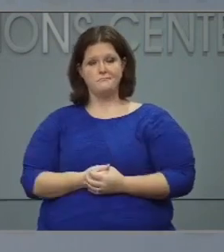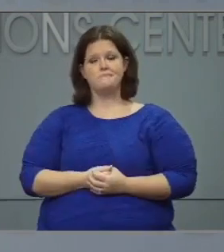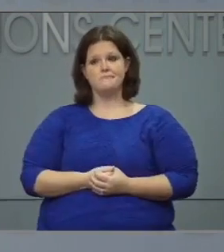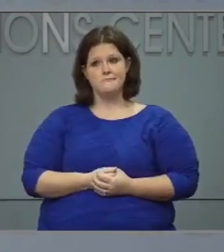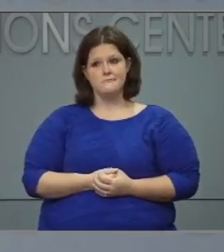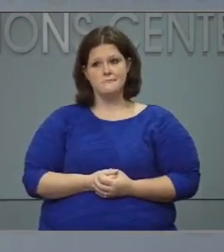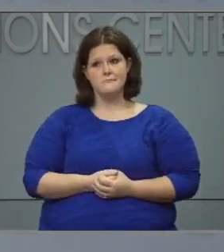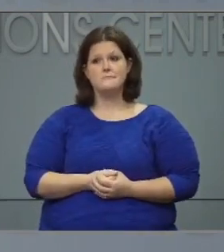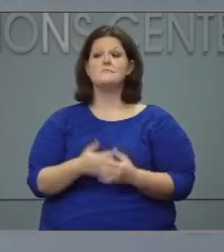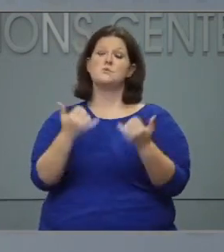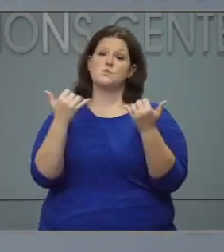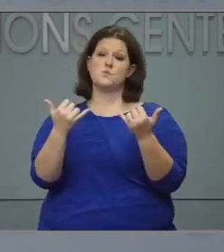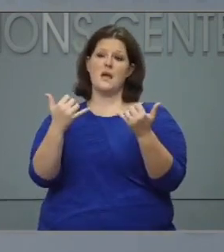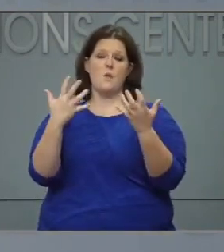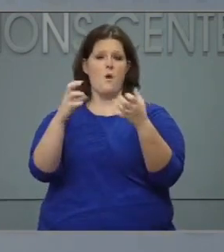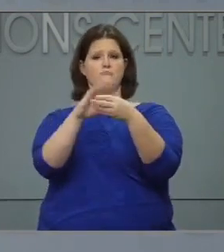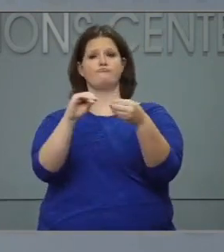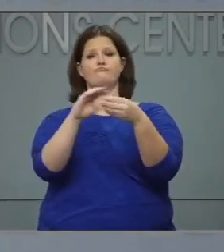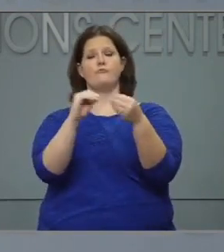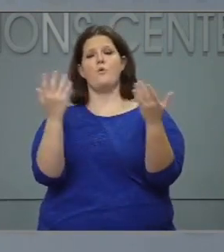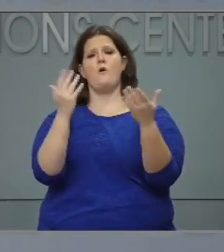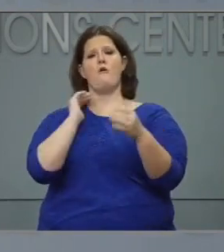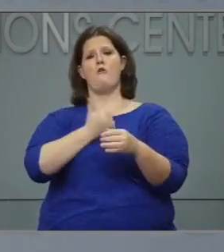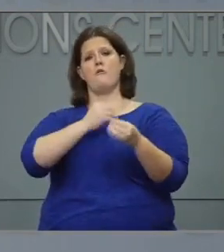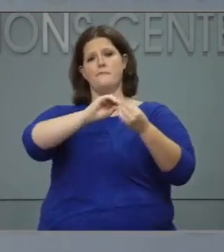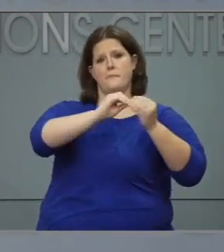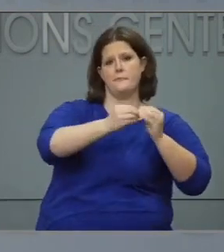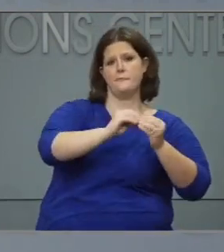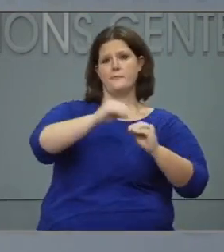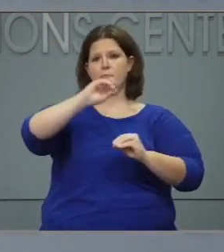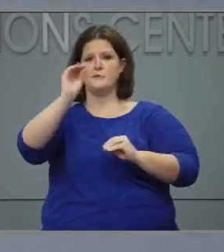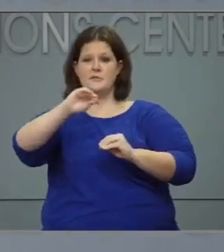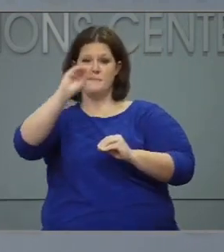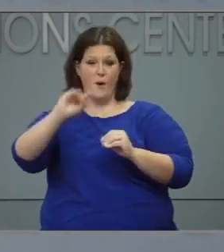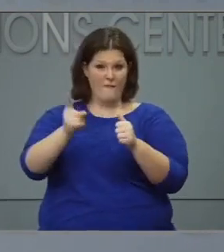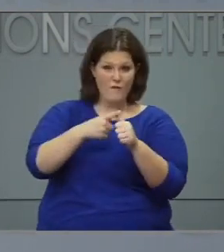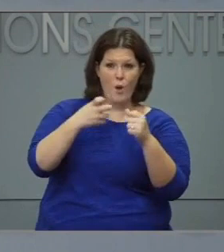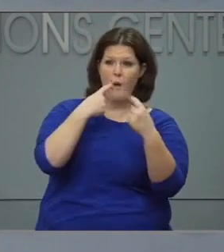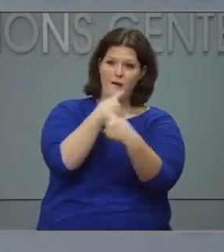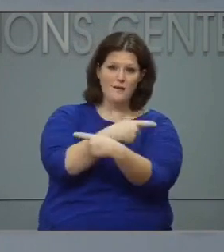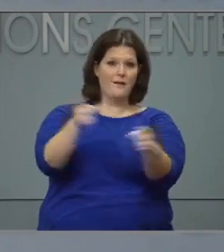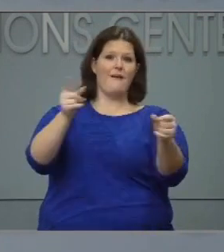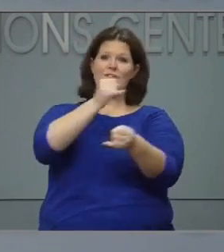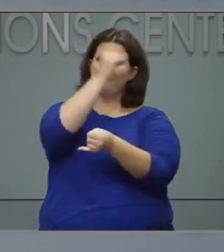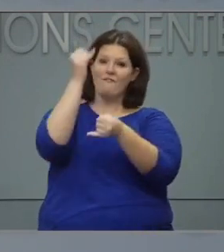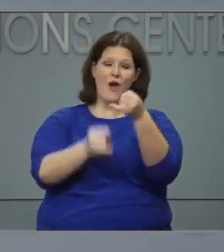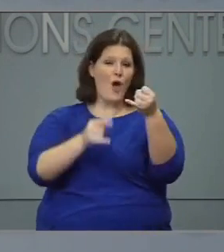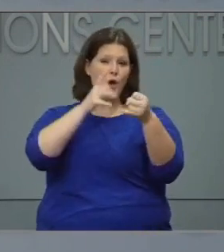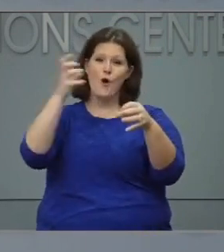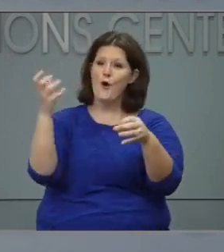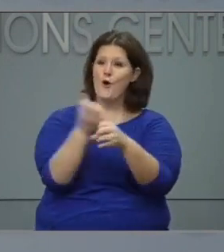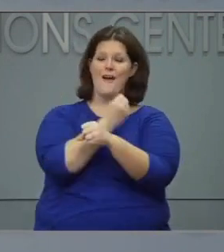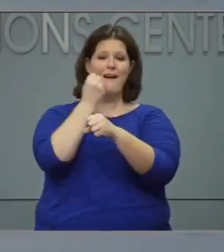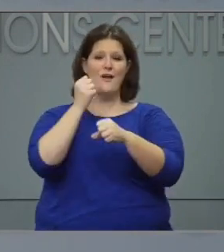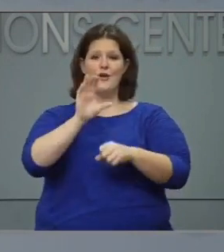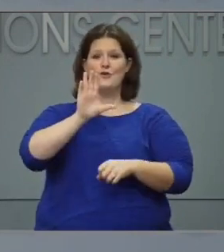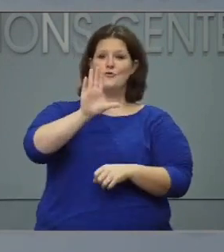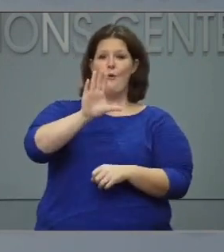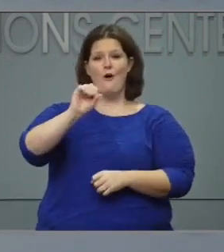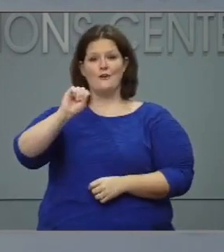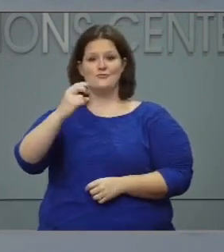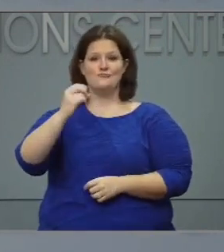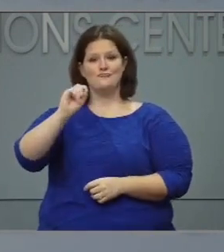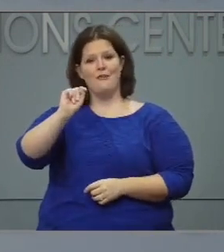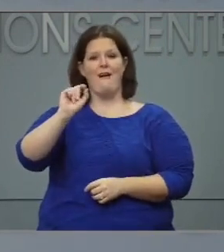But first I want to announce the final winners of the North Carolina's Your Shot at a Million and